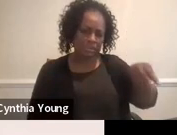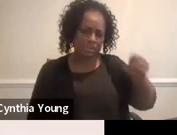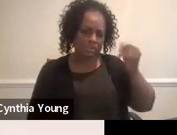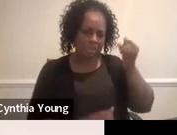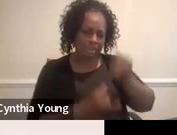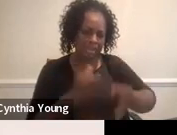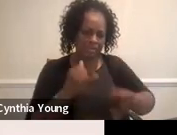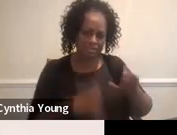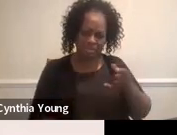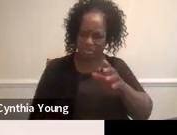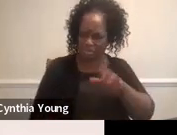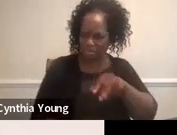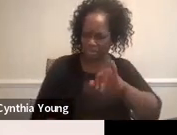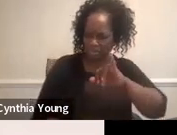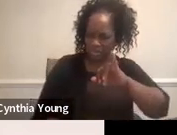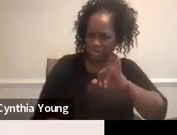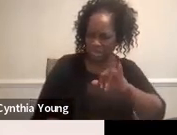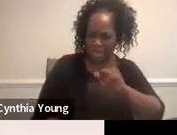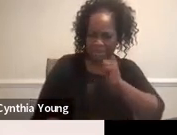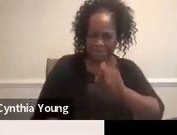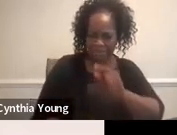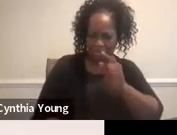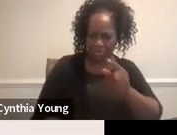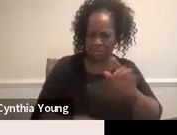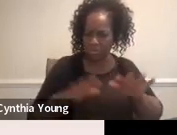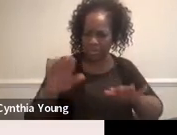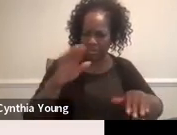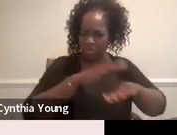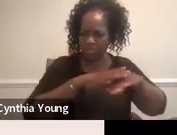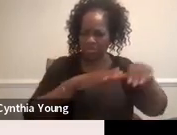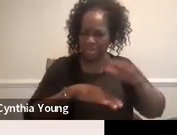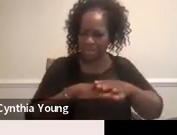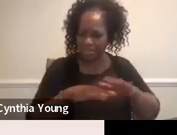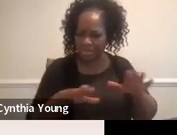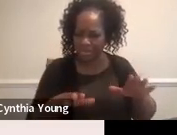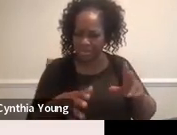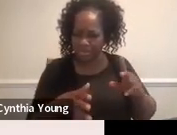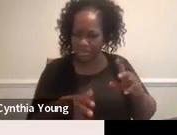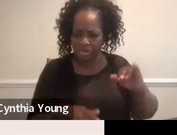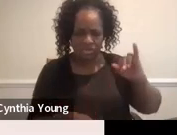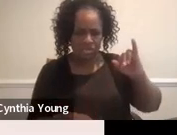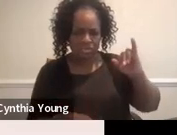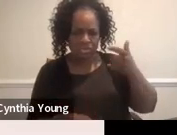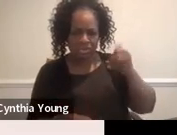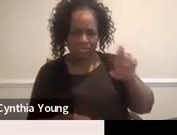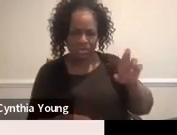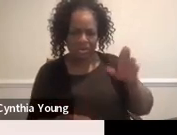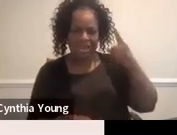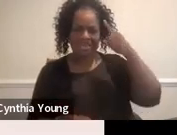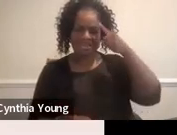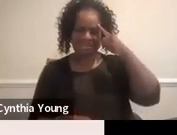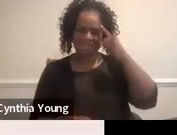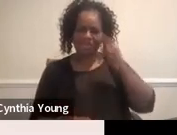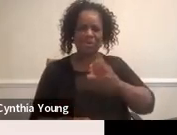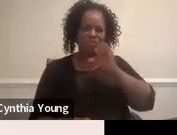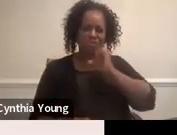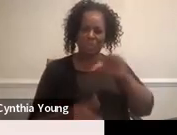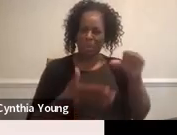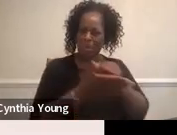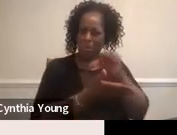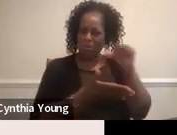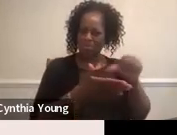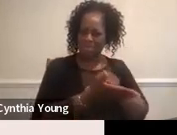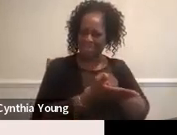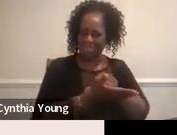Is it? No. I don't know if the link is off or, Jennifer, think they're going to the old page. Are you